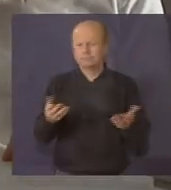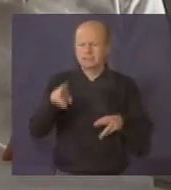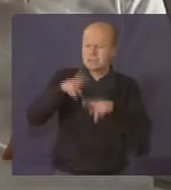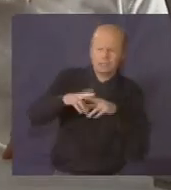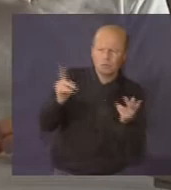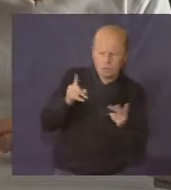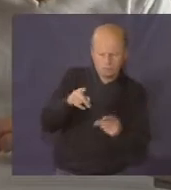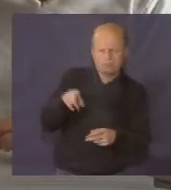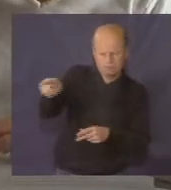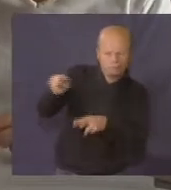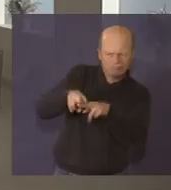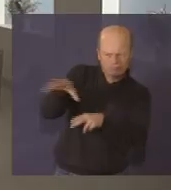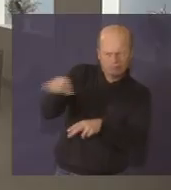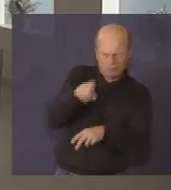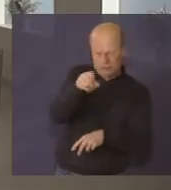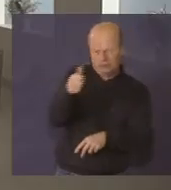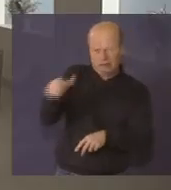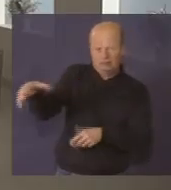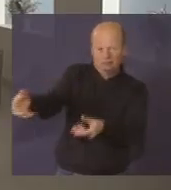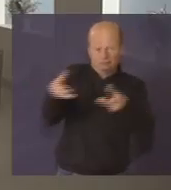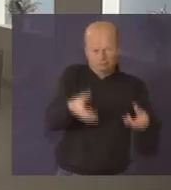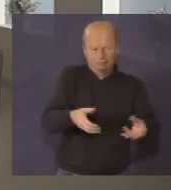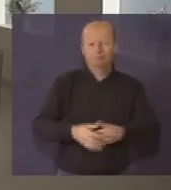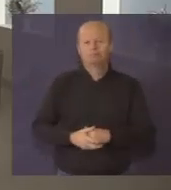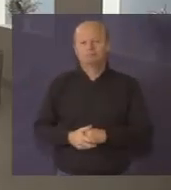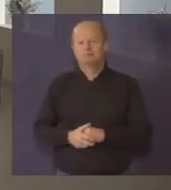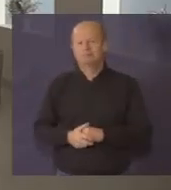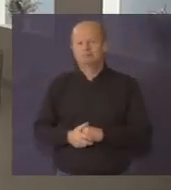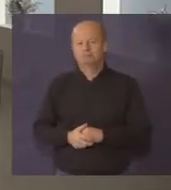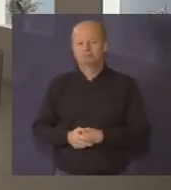Well, you don't have your own chair, so you can take the stool from over there.